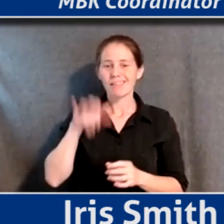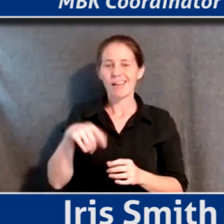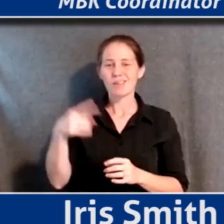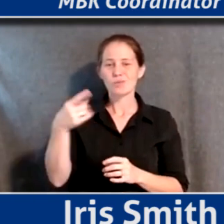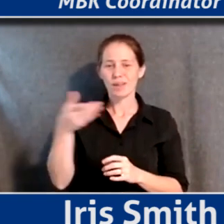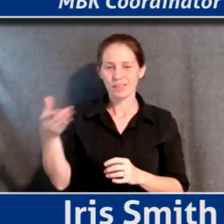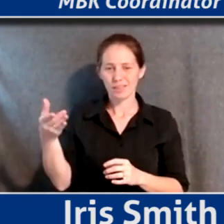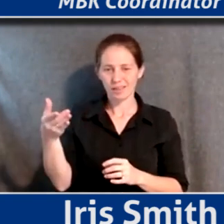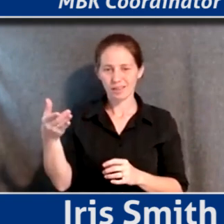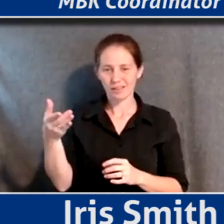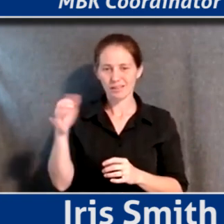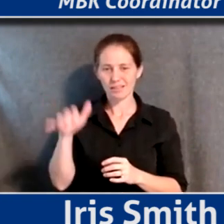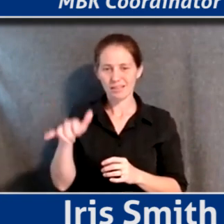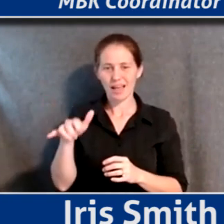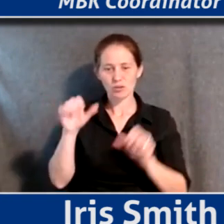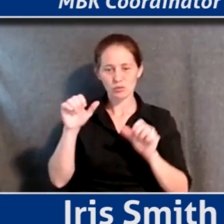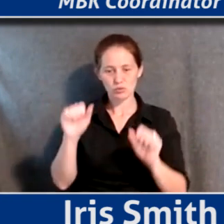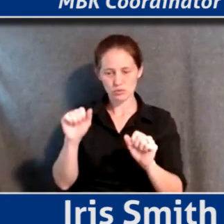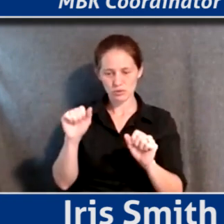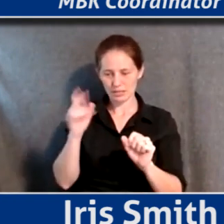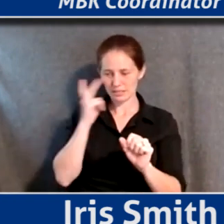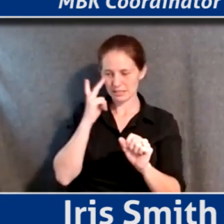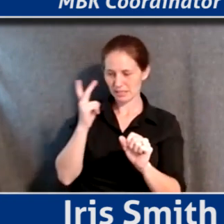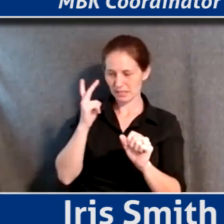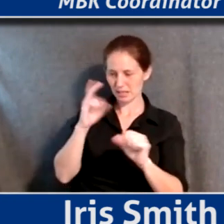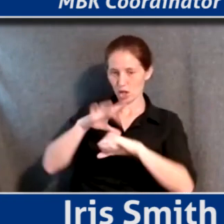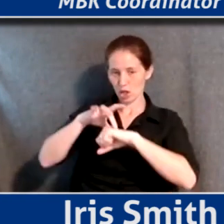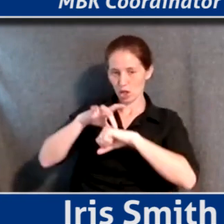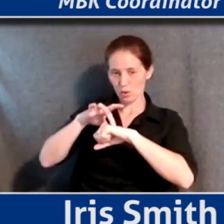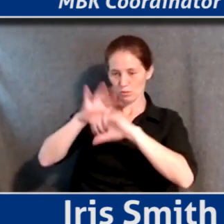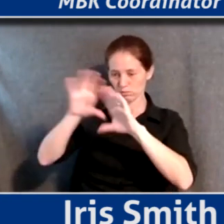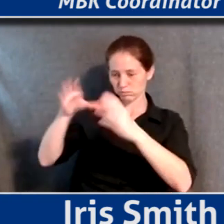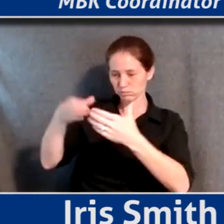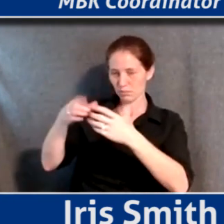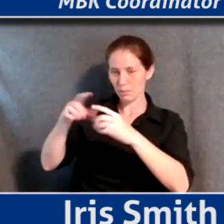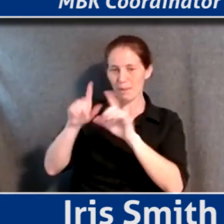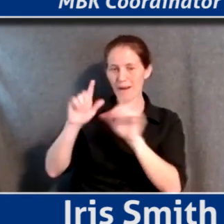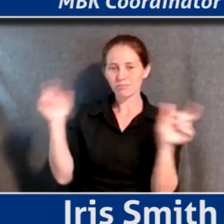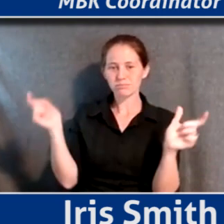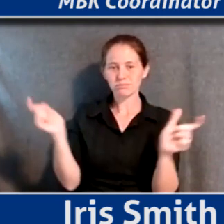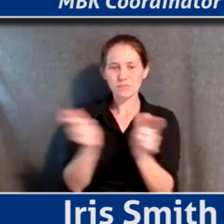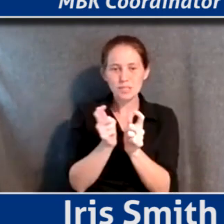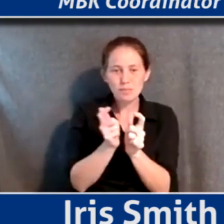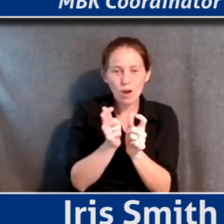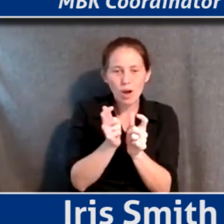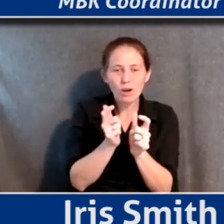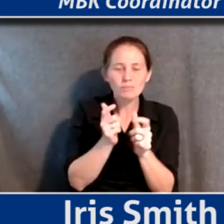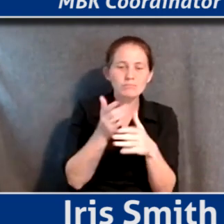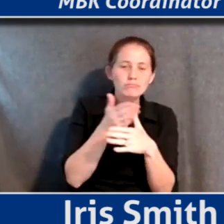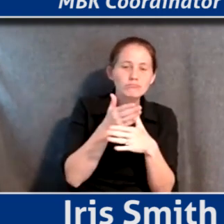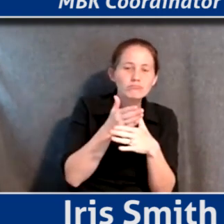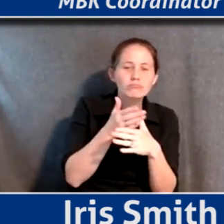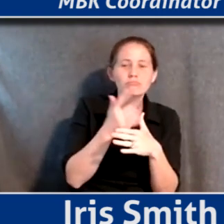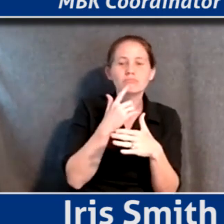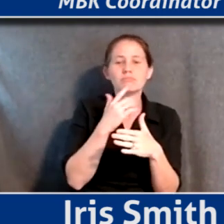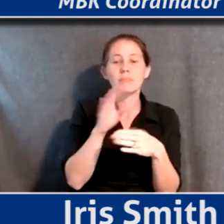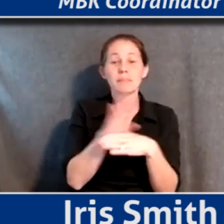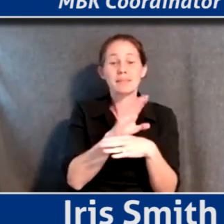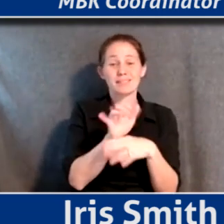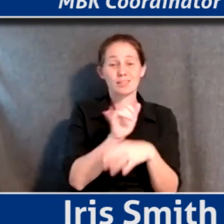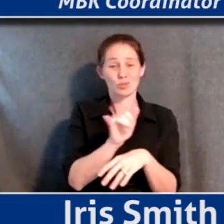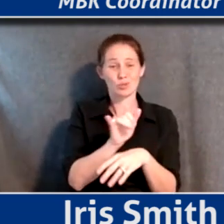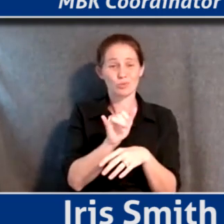is also scalable, not just from a global corporation, but down to small and mid-sized businesses as well. So those